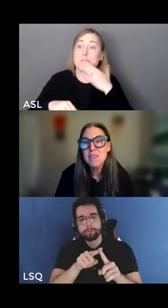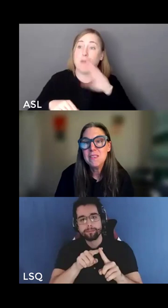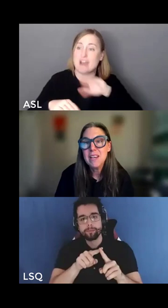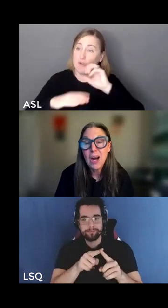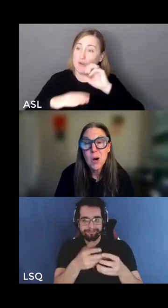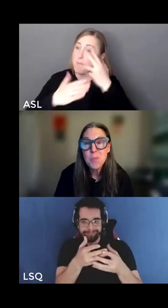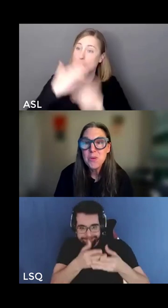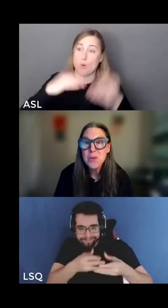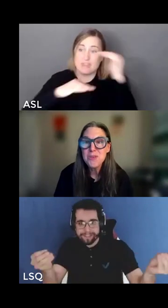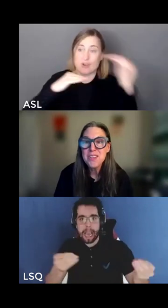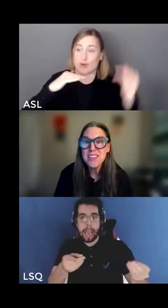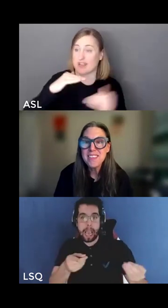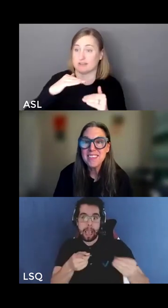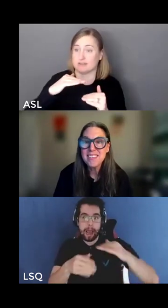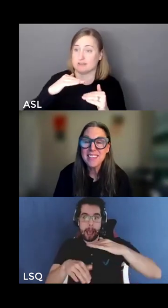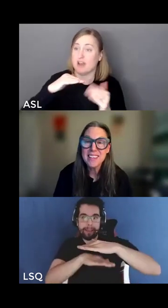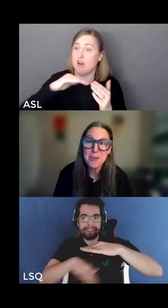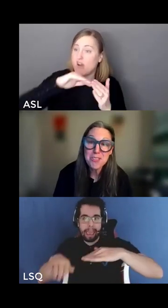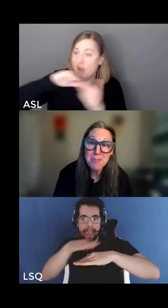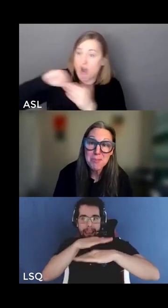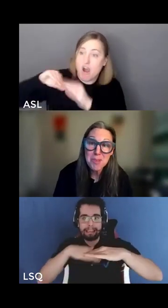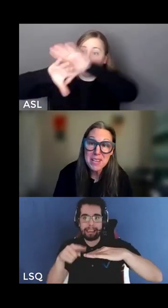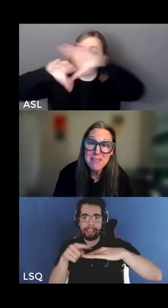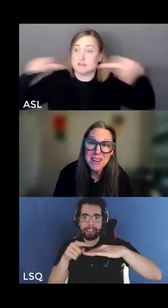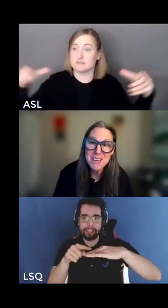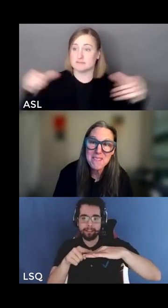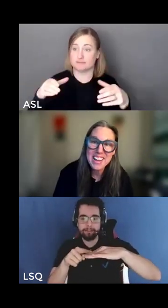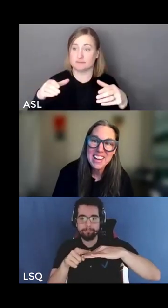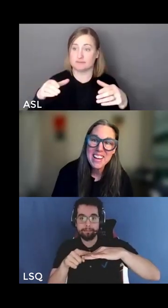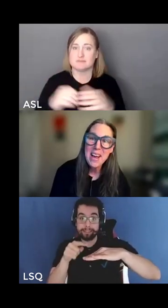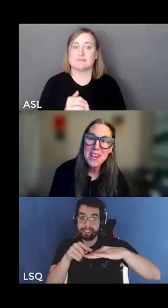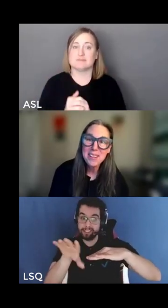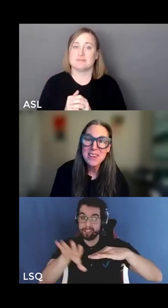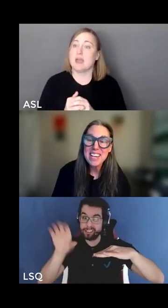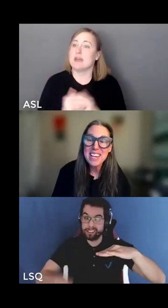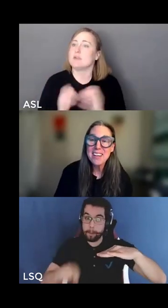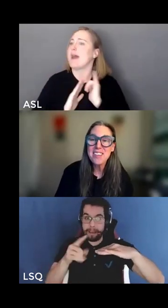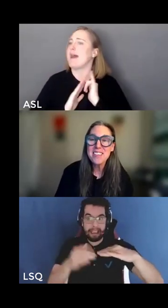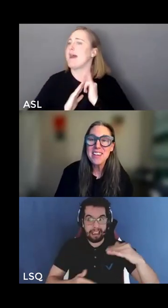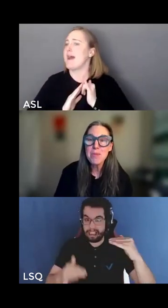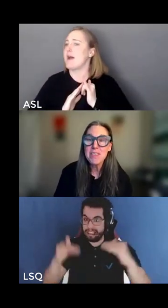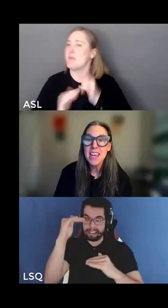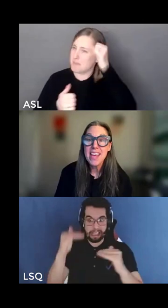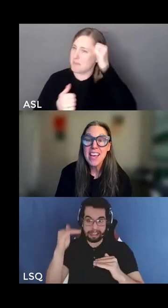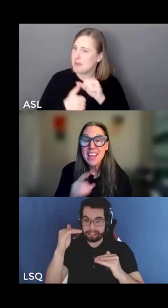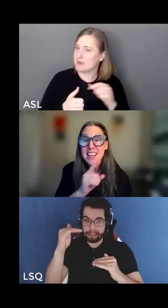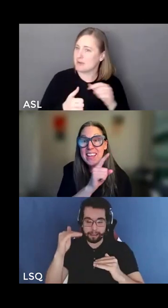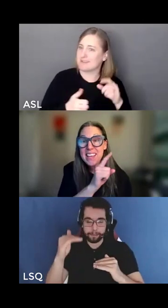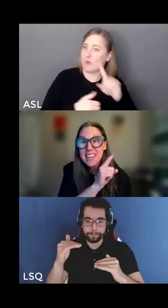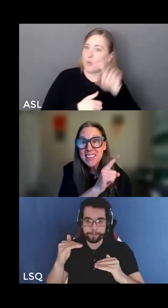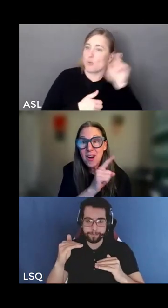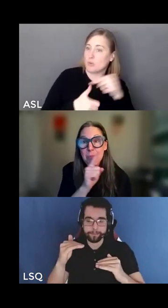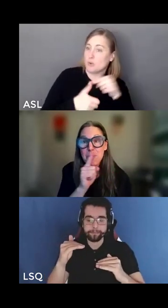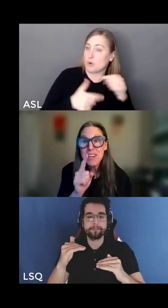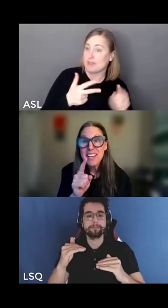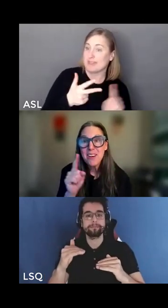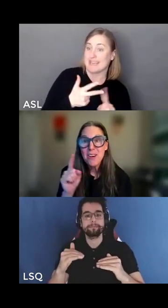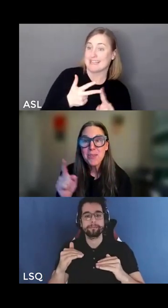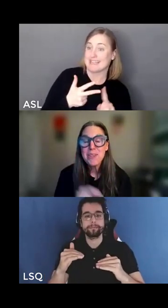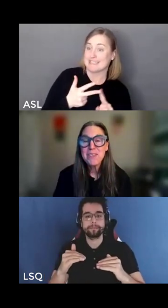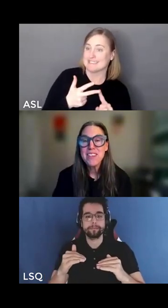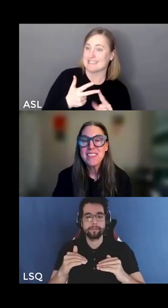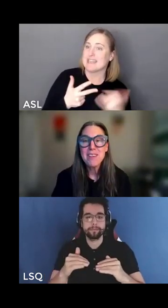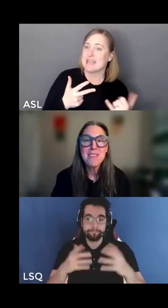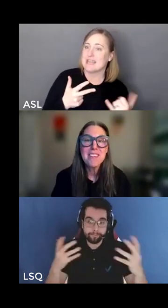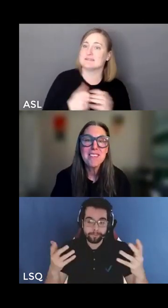how how might we do this question number three what am i learning in action steps they're operating